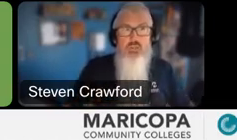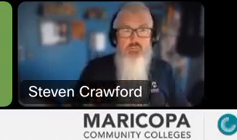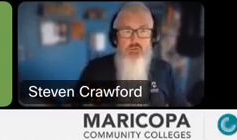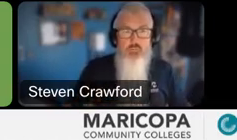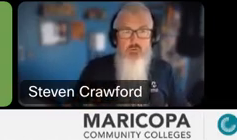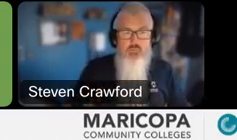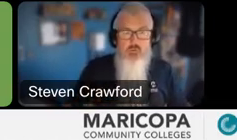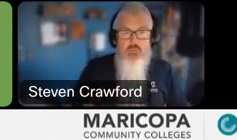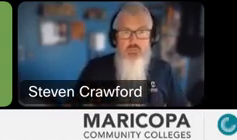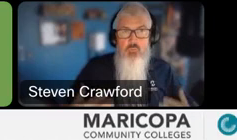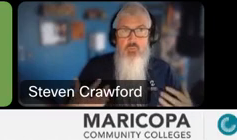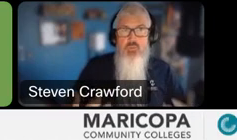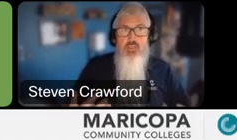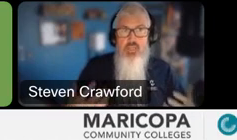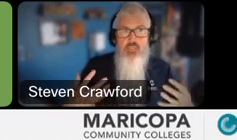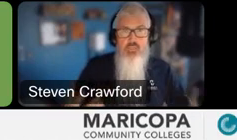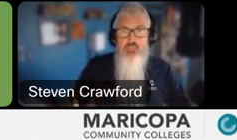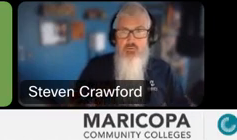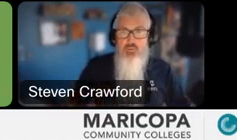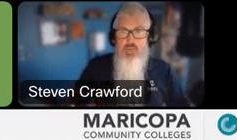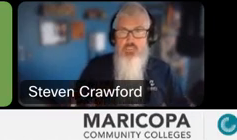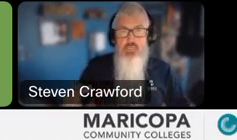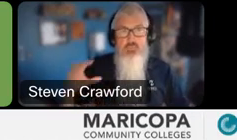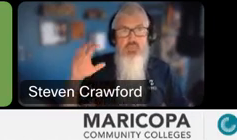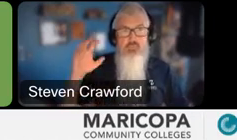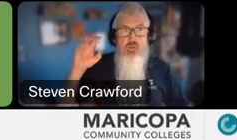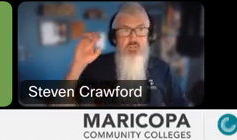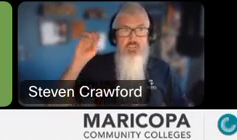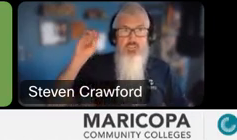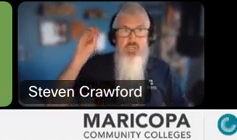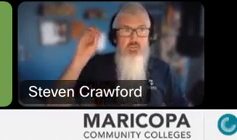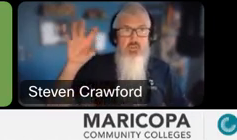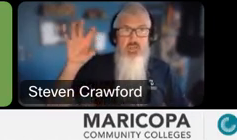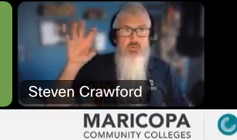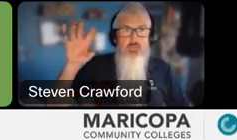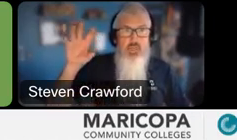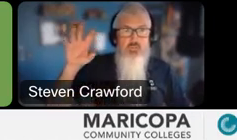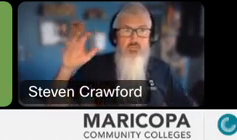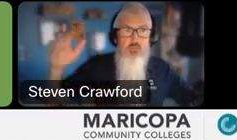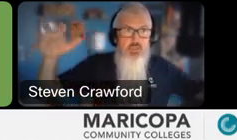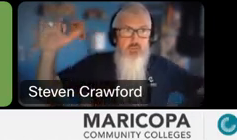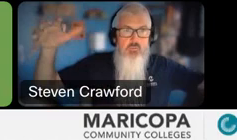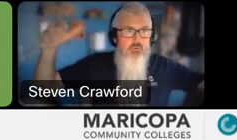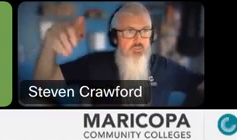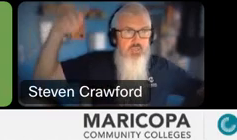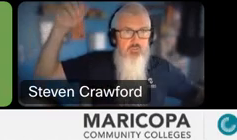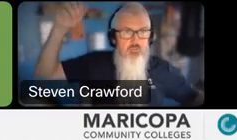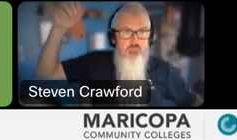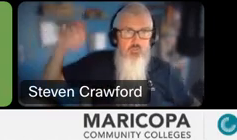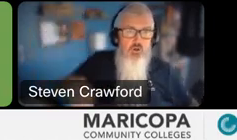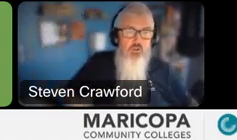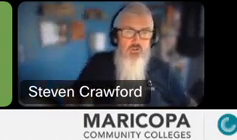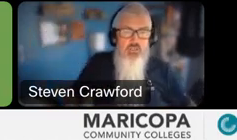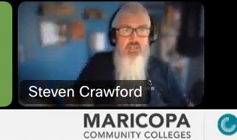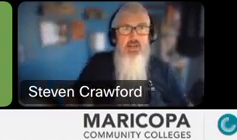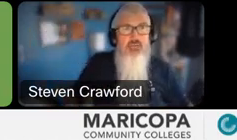experience for your remote folks. So remember that, that digital first mindset, because if all it is, is a tiny little camera in the back of the room, like a bird sitting on